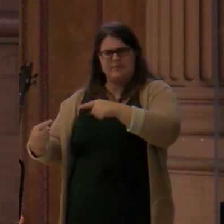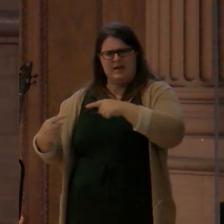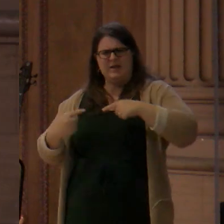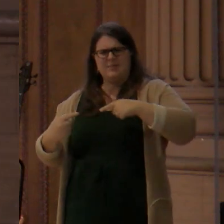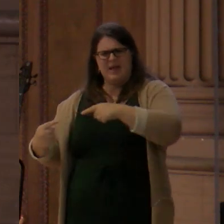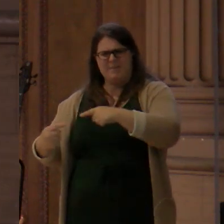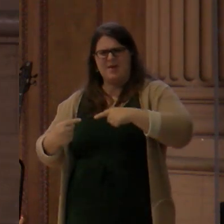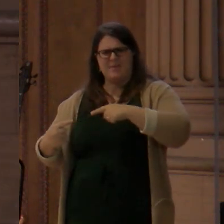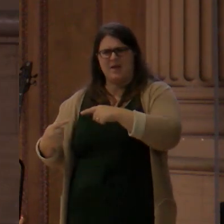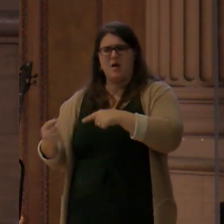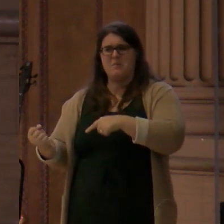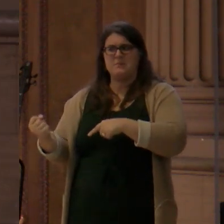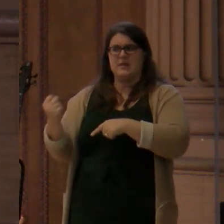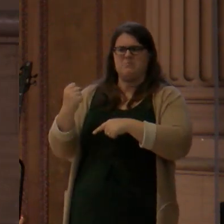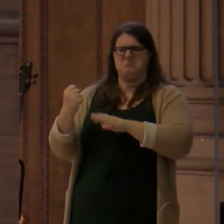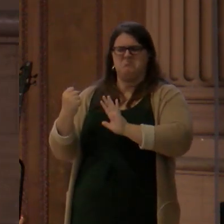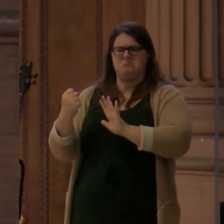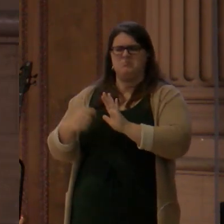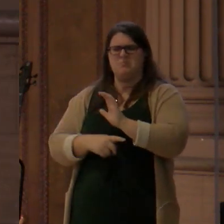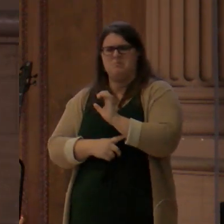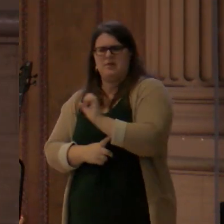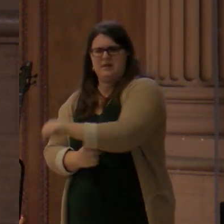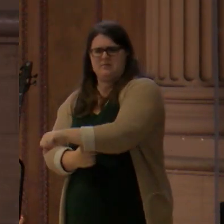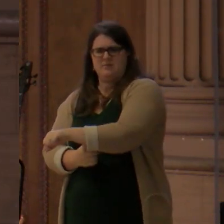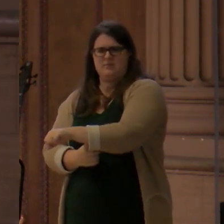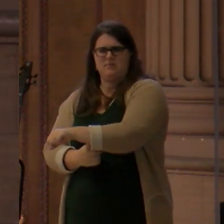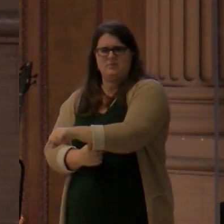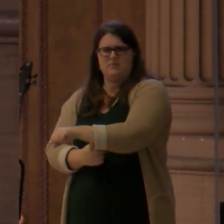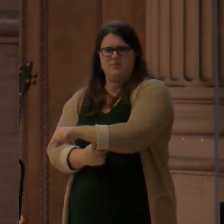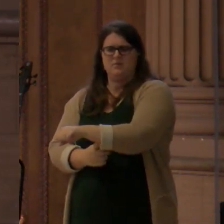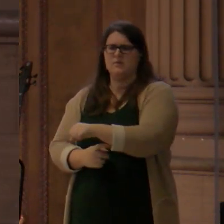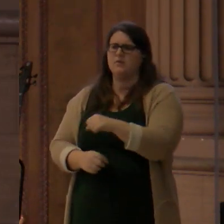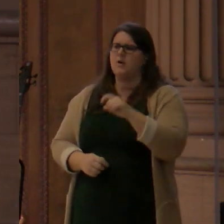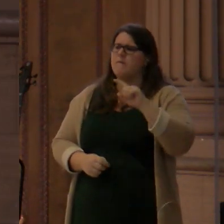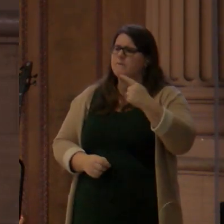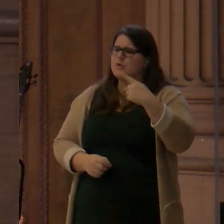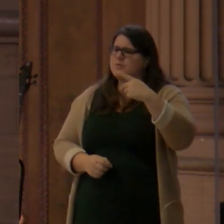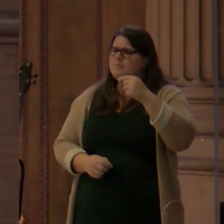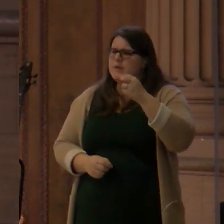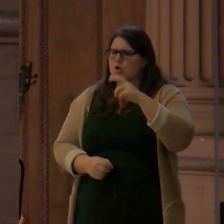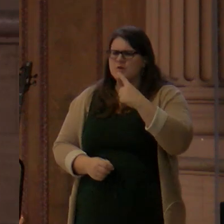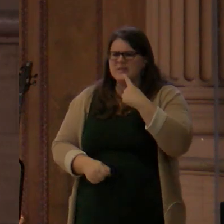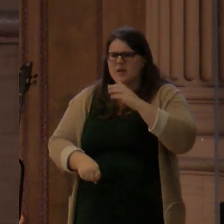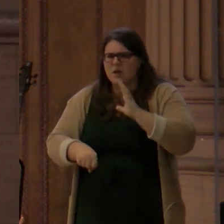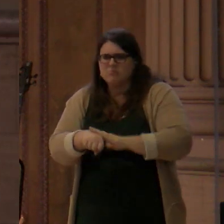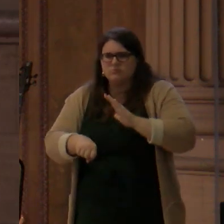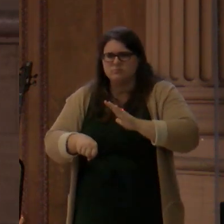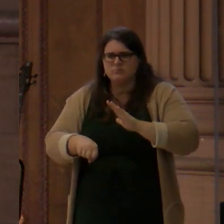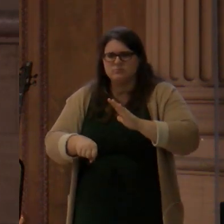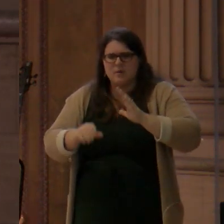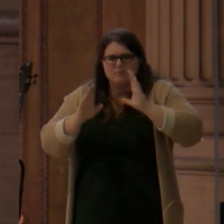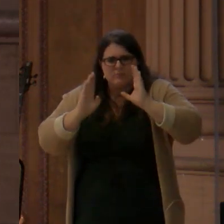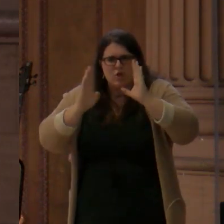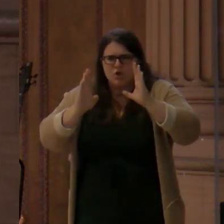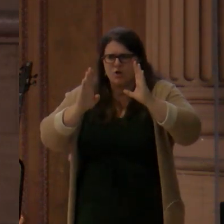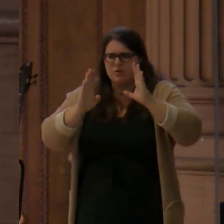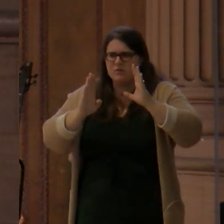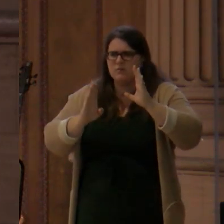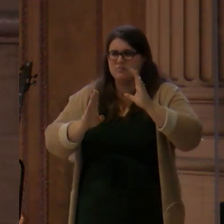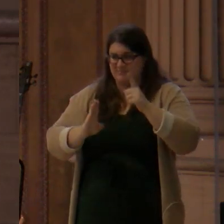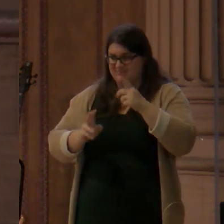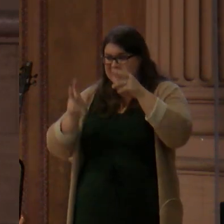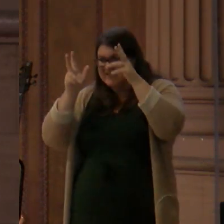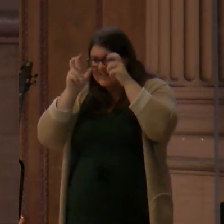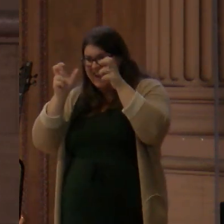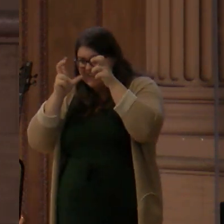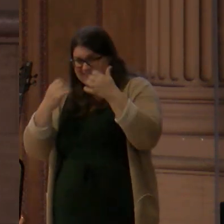a couple series ago when we went through 1 Peter, be alert. Watch out. Why? Because Satan's on the prowl. He's looking to